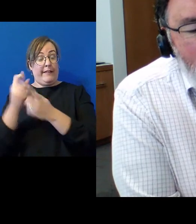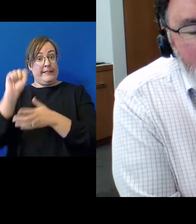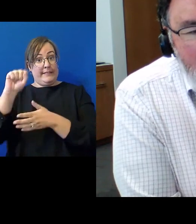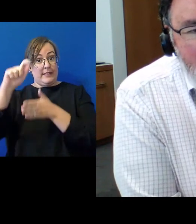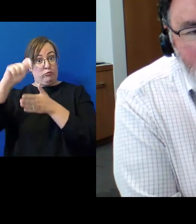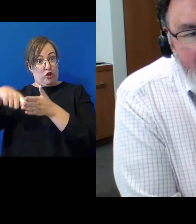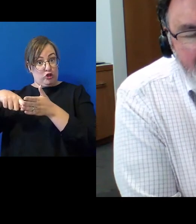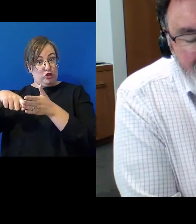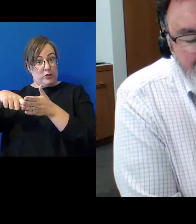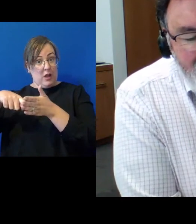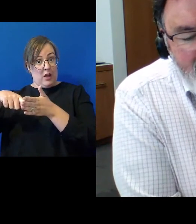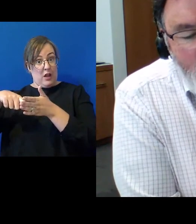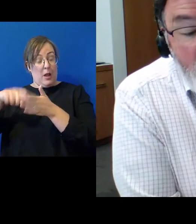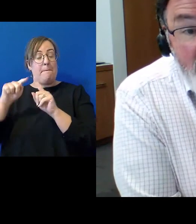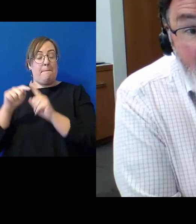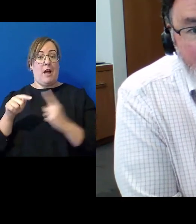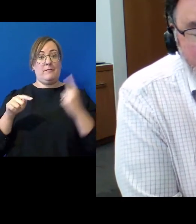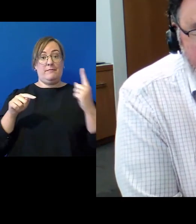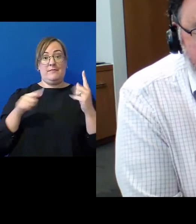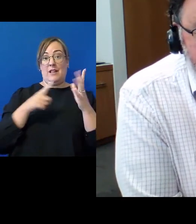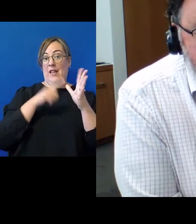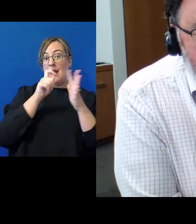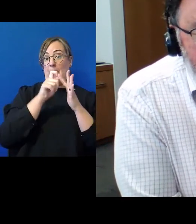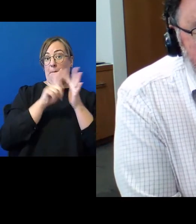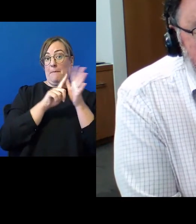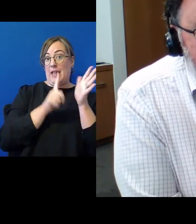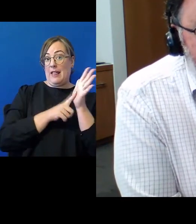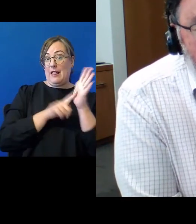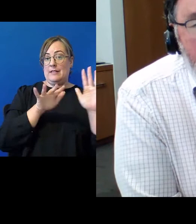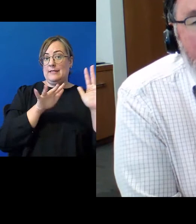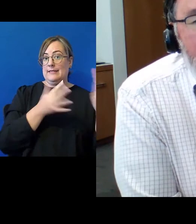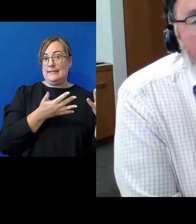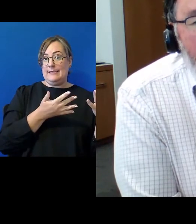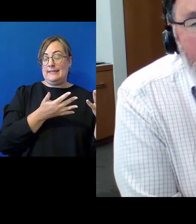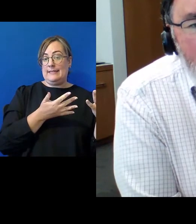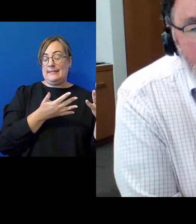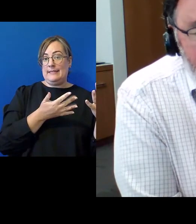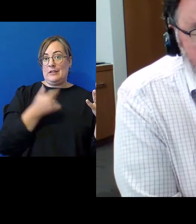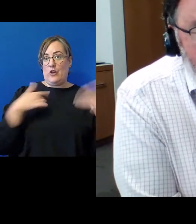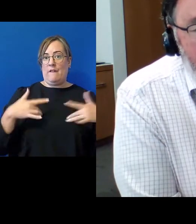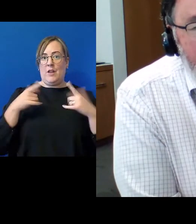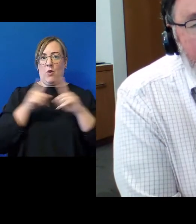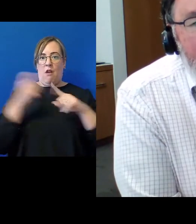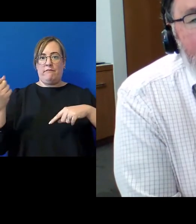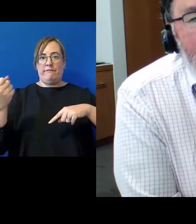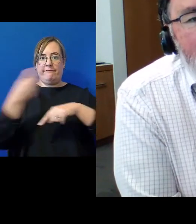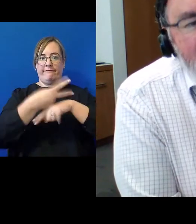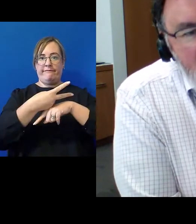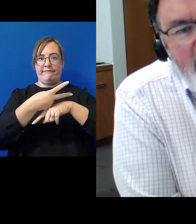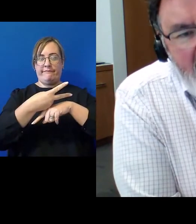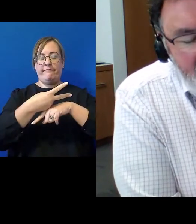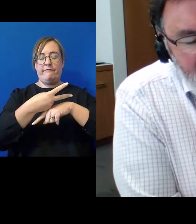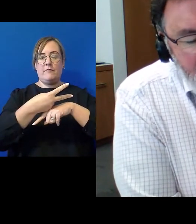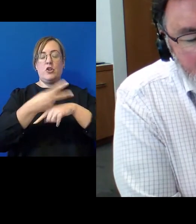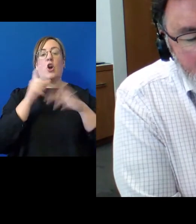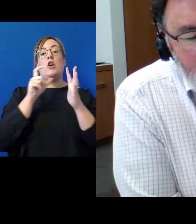or the appellate crown or the respondent crown had stolen a march on them in terms of the moral high ground so the defence